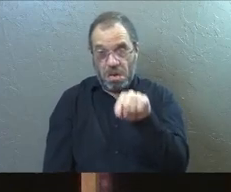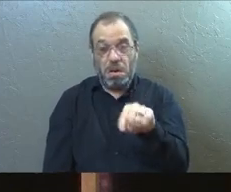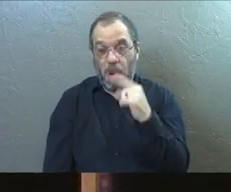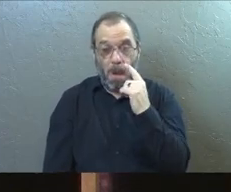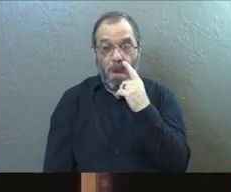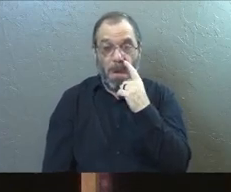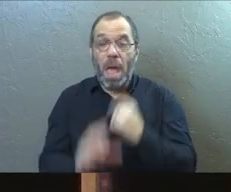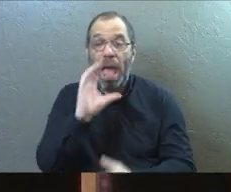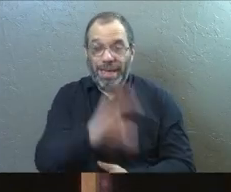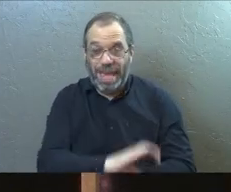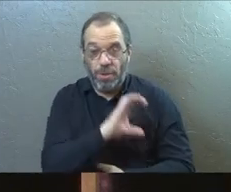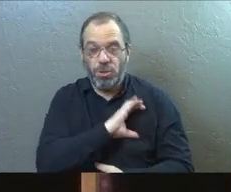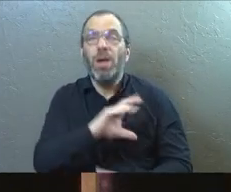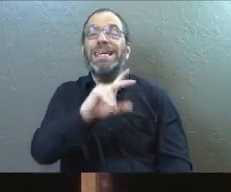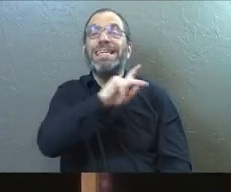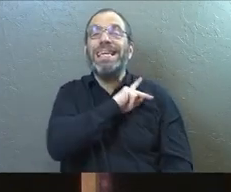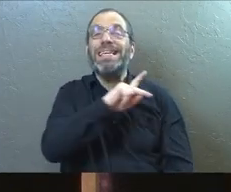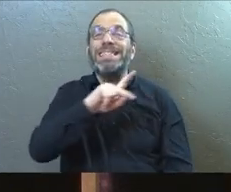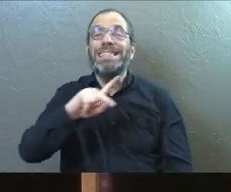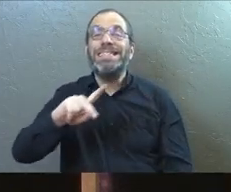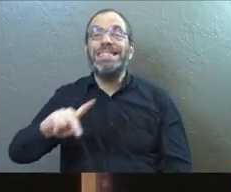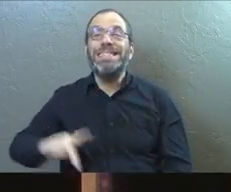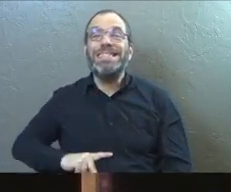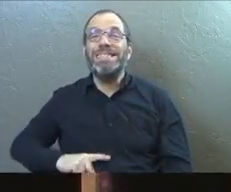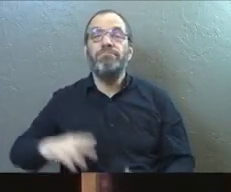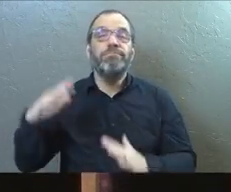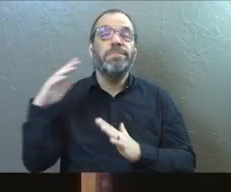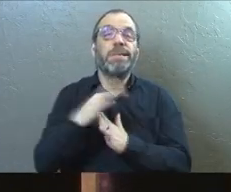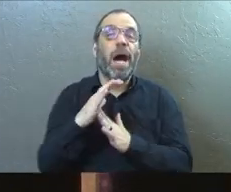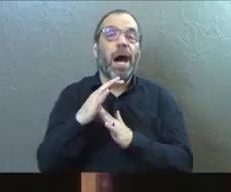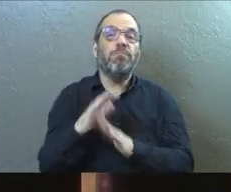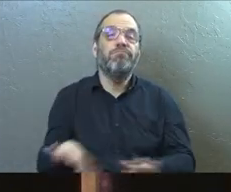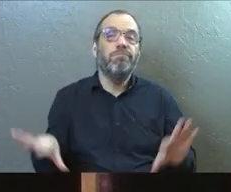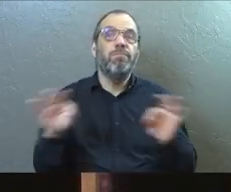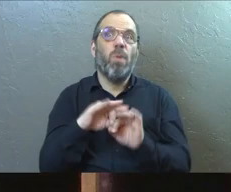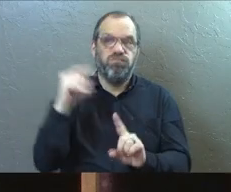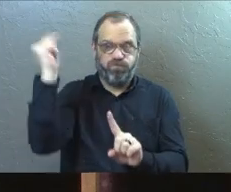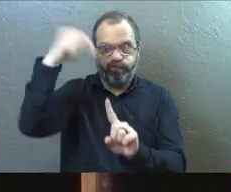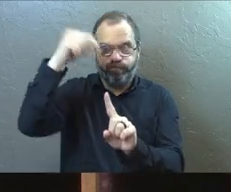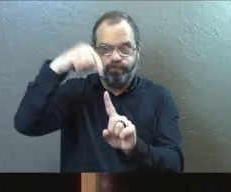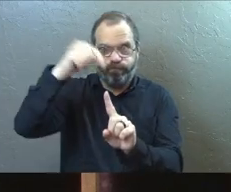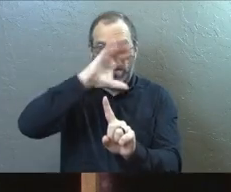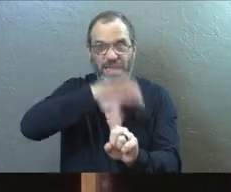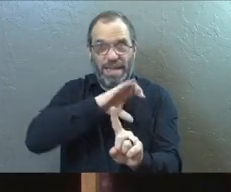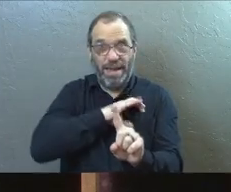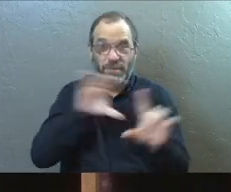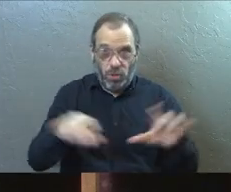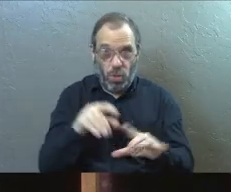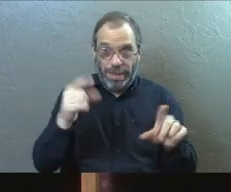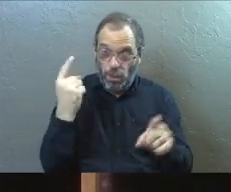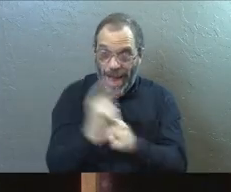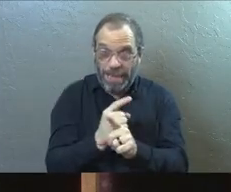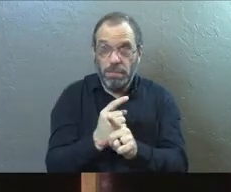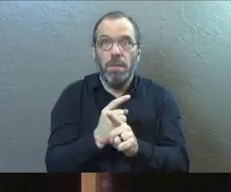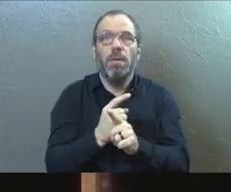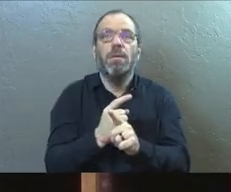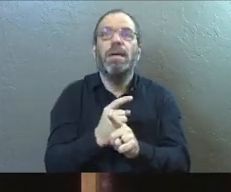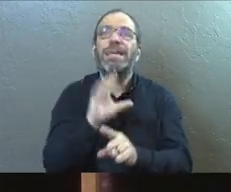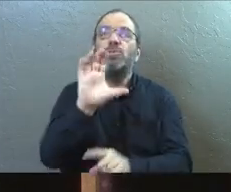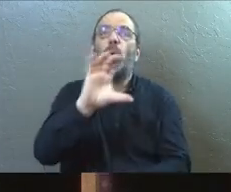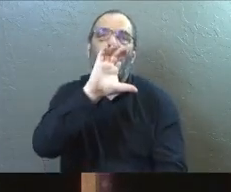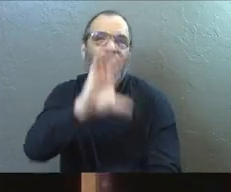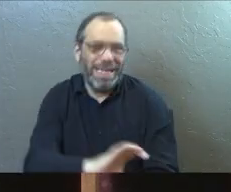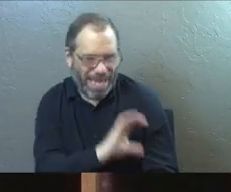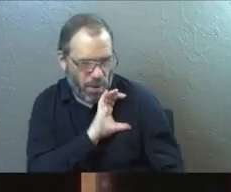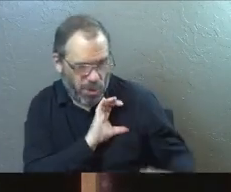and he says, character's king. Character is the main thing. If you're doing this thing right, it's your